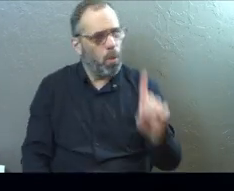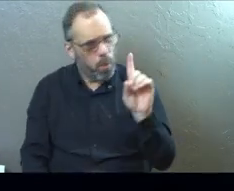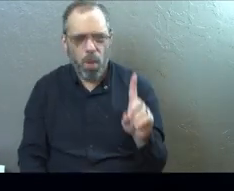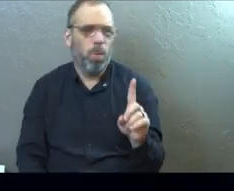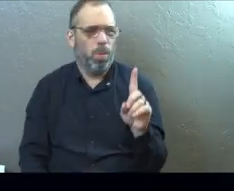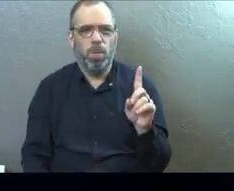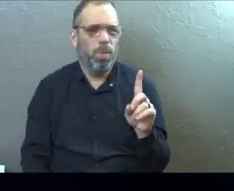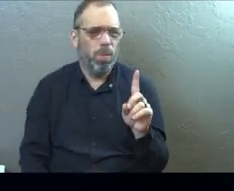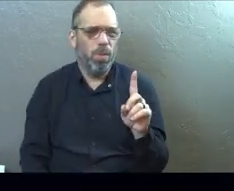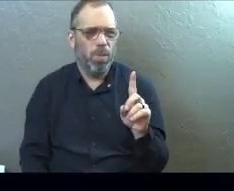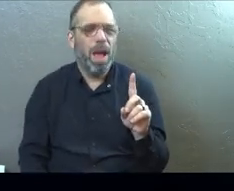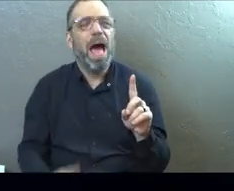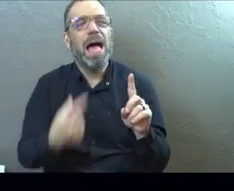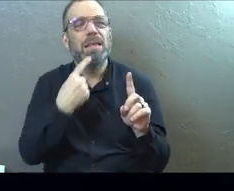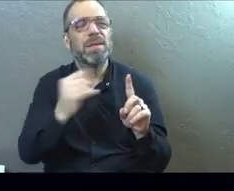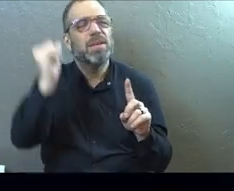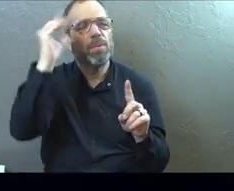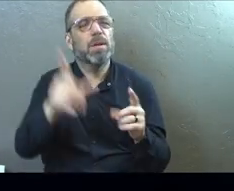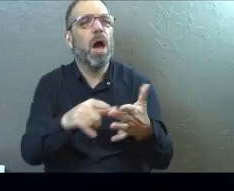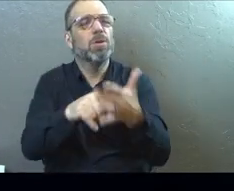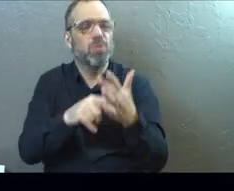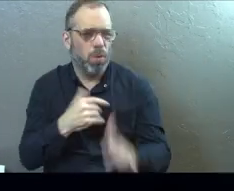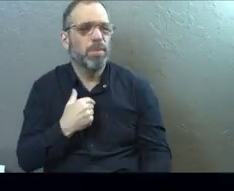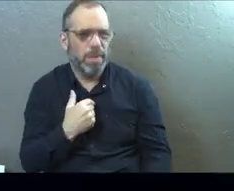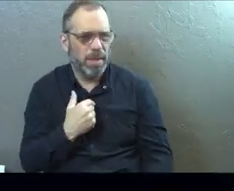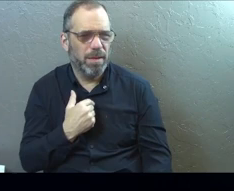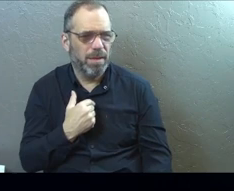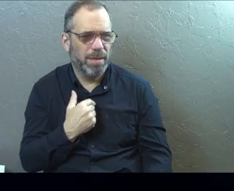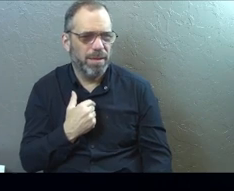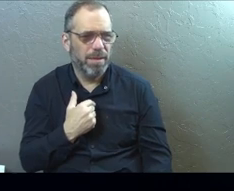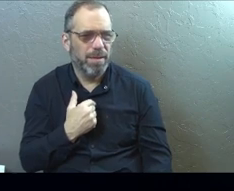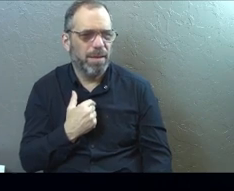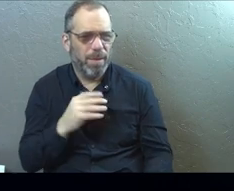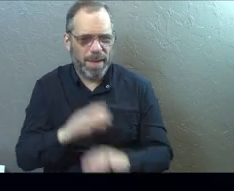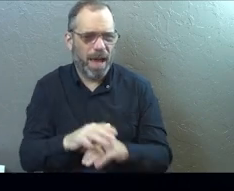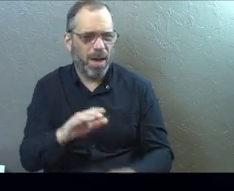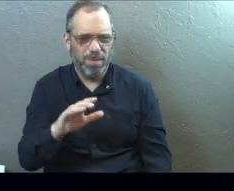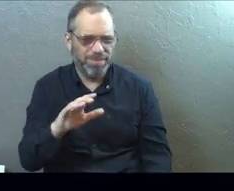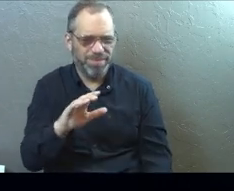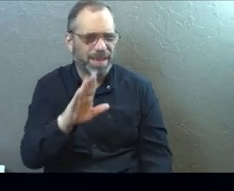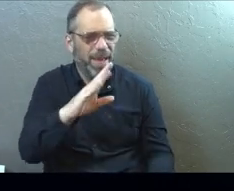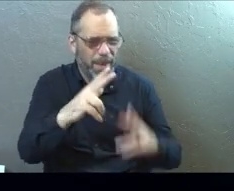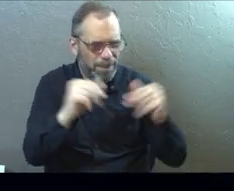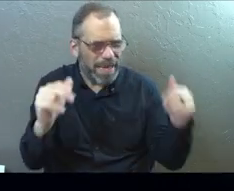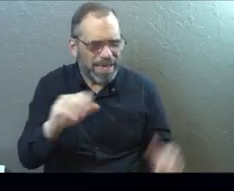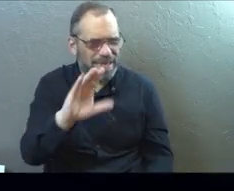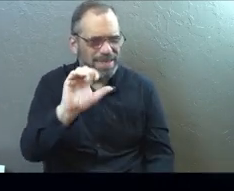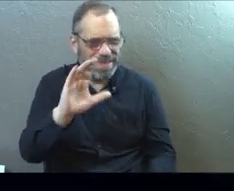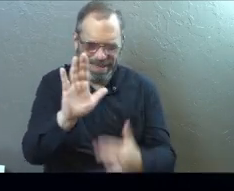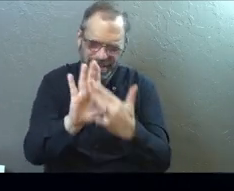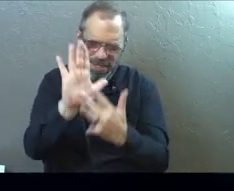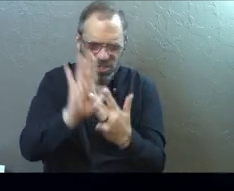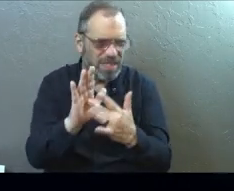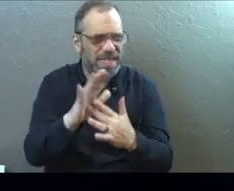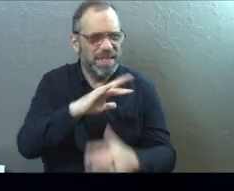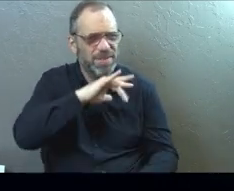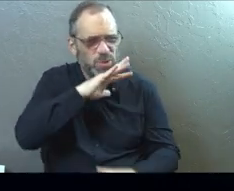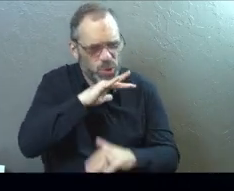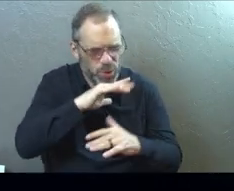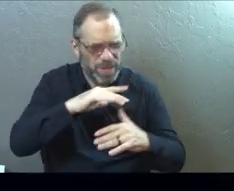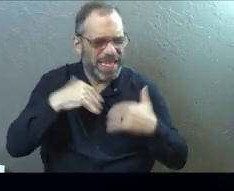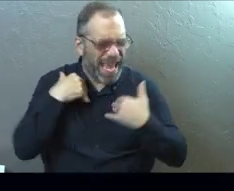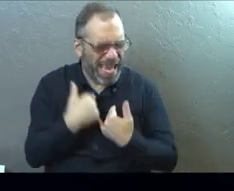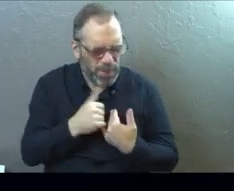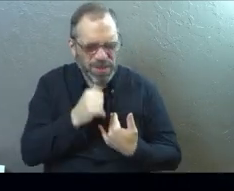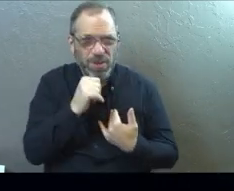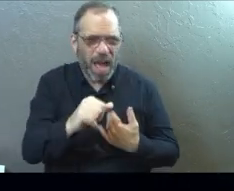like, hold on. Let me tell you all about this stuff that God said to me about a sheet full of bacon and all this kind of stuff and making things unclean and saying